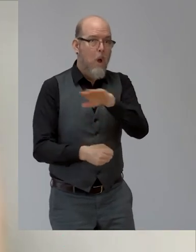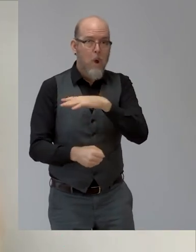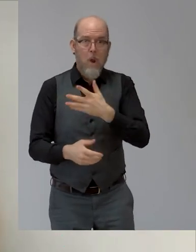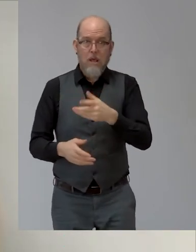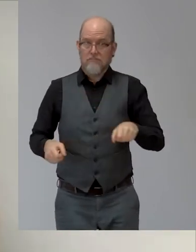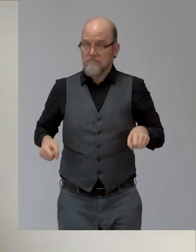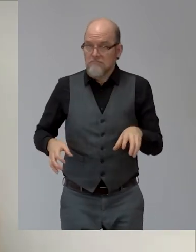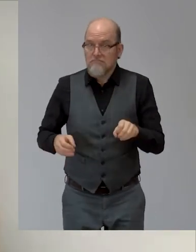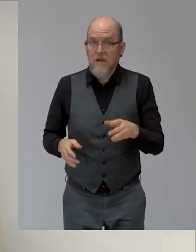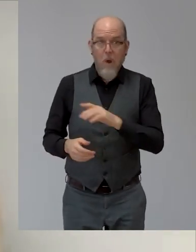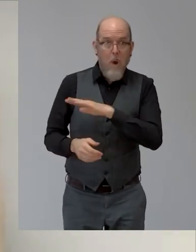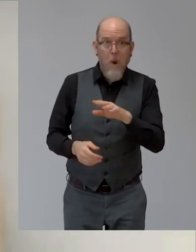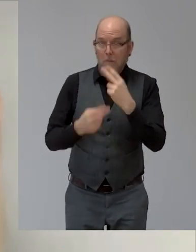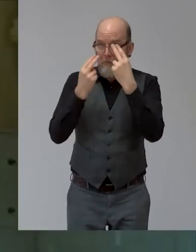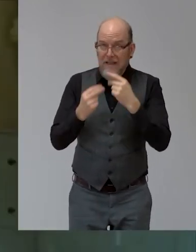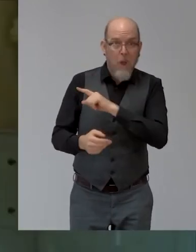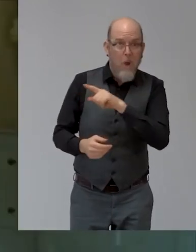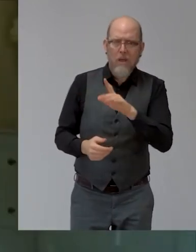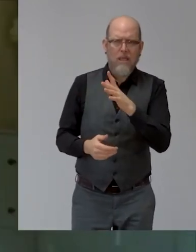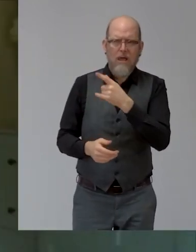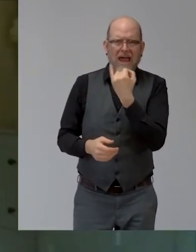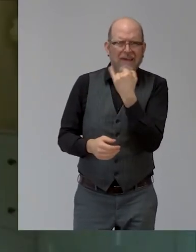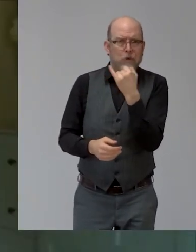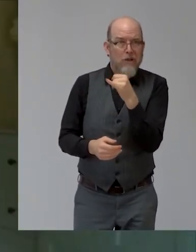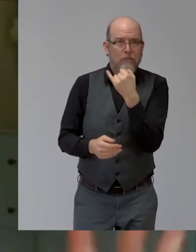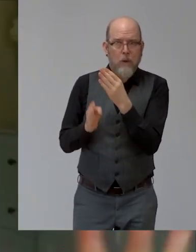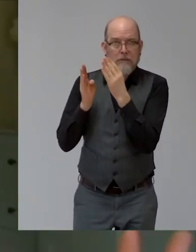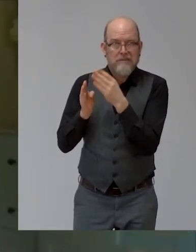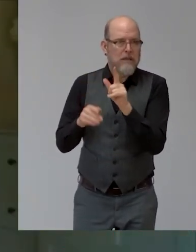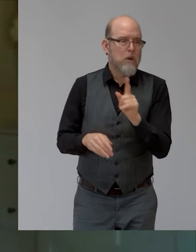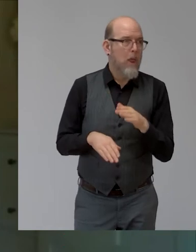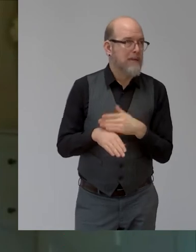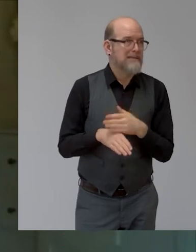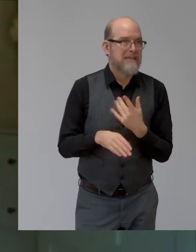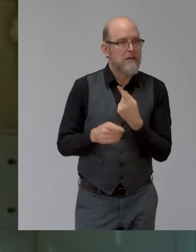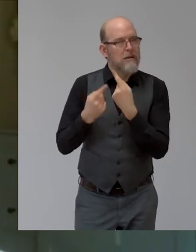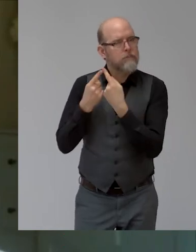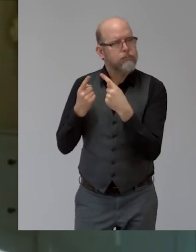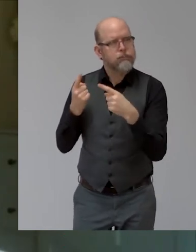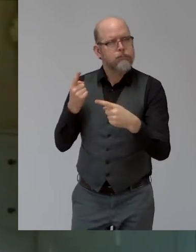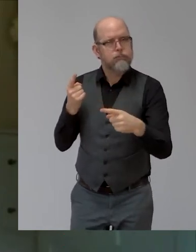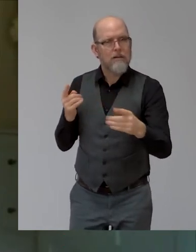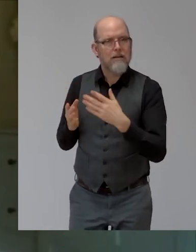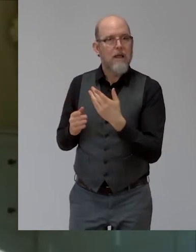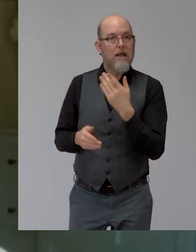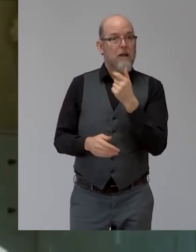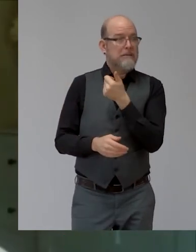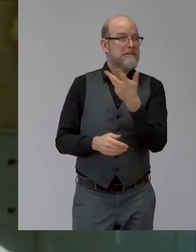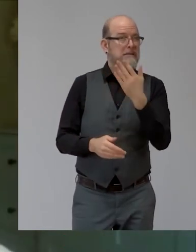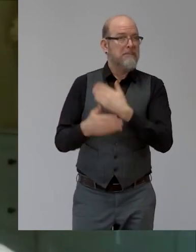No, that's right. We can't sort of just identify with them easily. We, we're not even aware of some of them and we certainly don't know